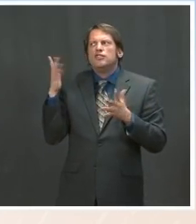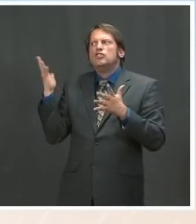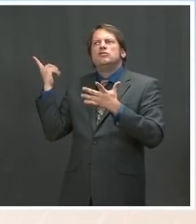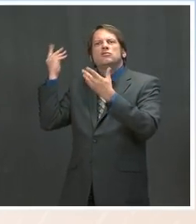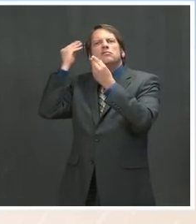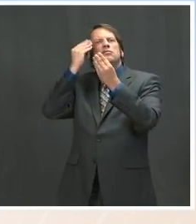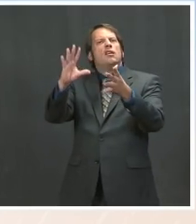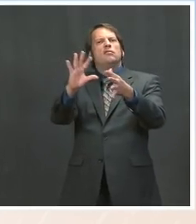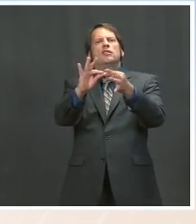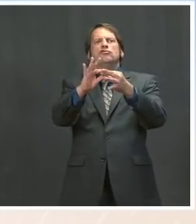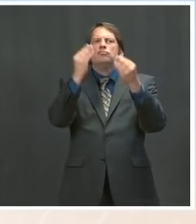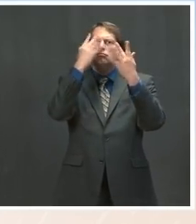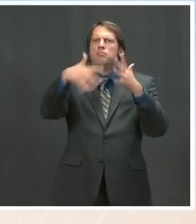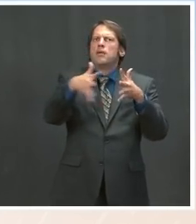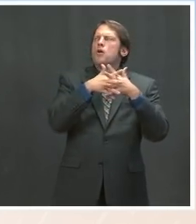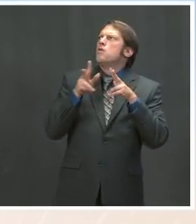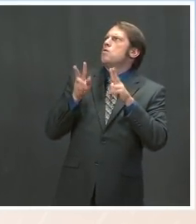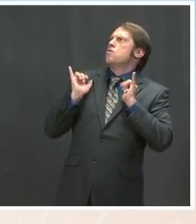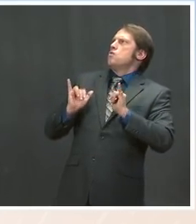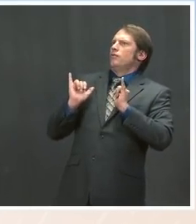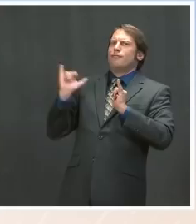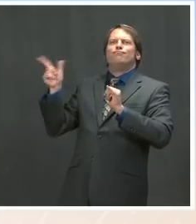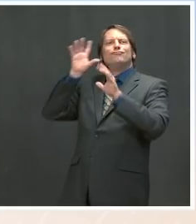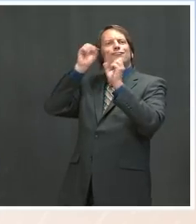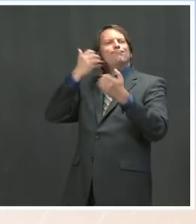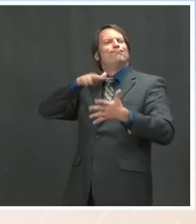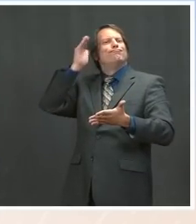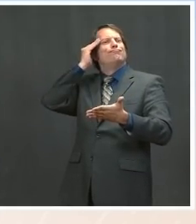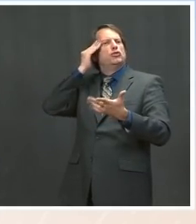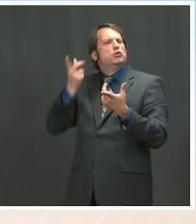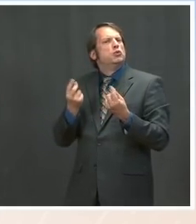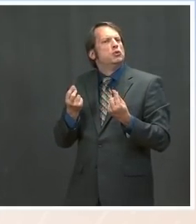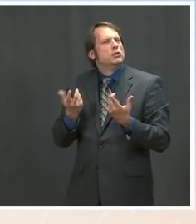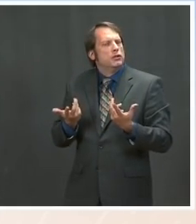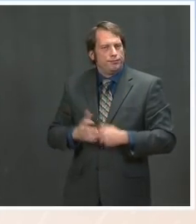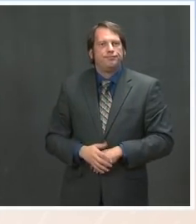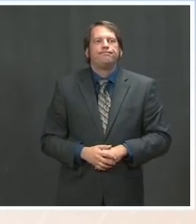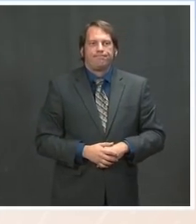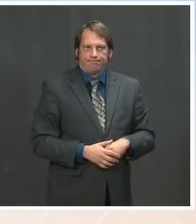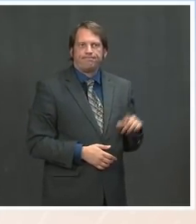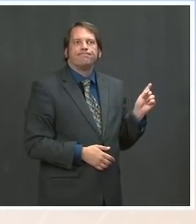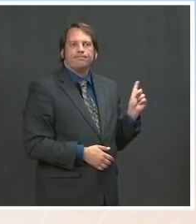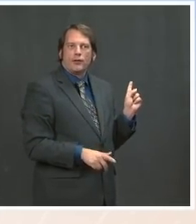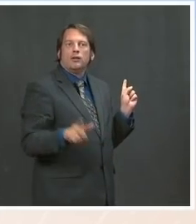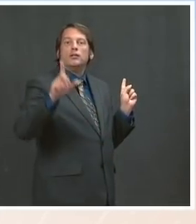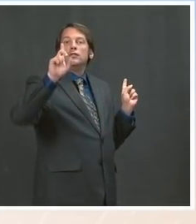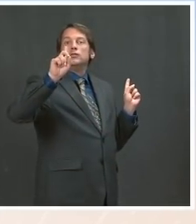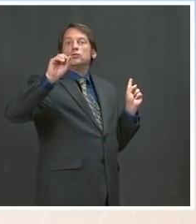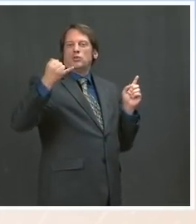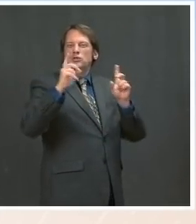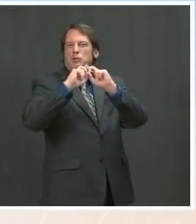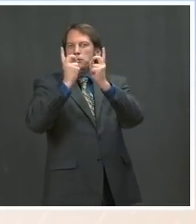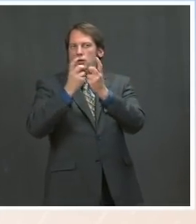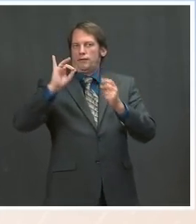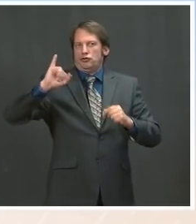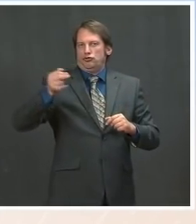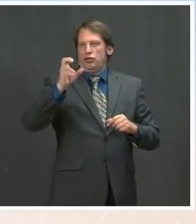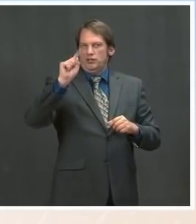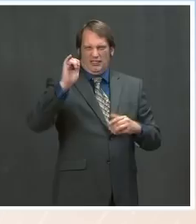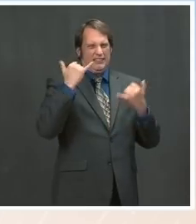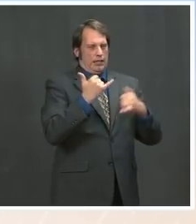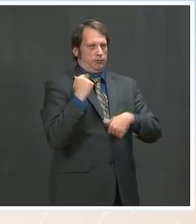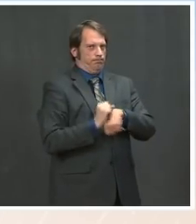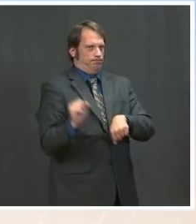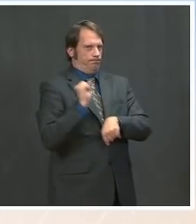we've actually taken, the Department of Justice has taken. Let me first reiterate that the President has said repeatedly that he believes we need police